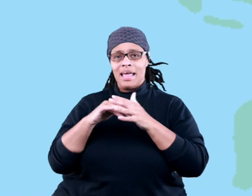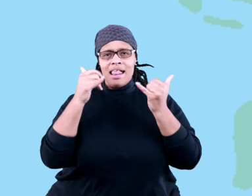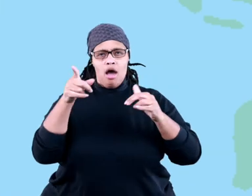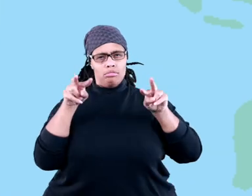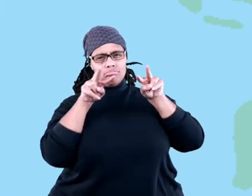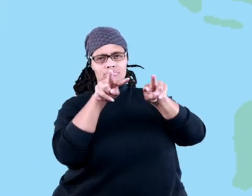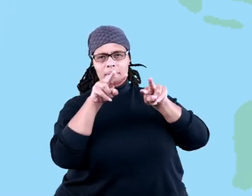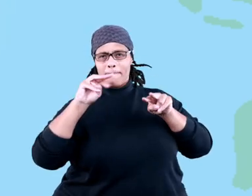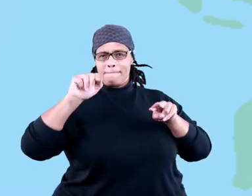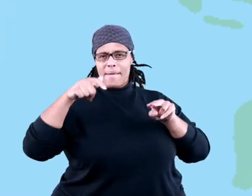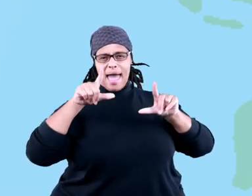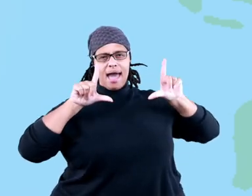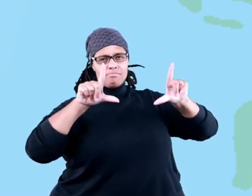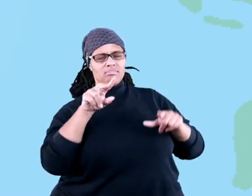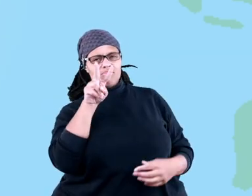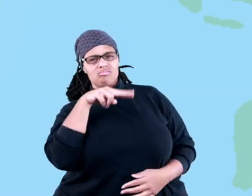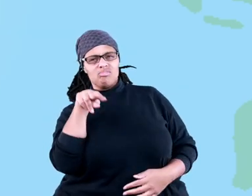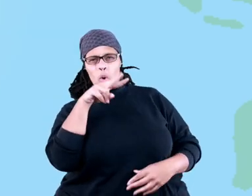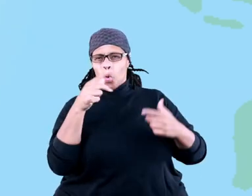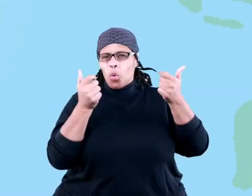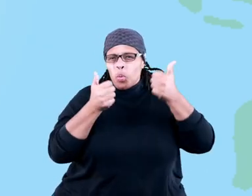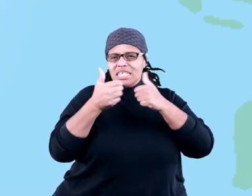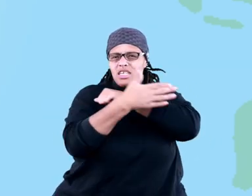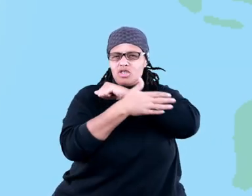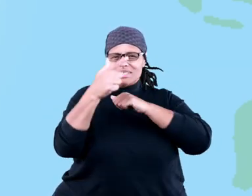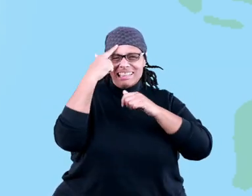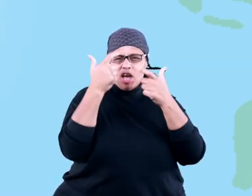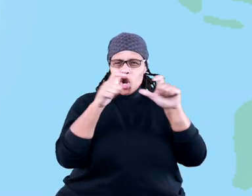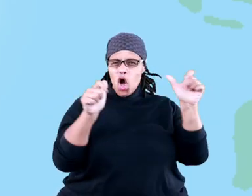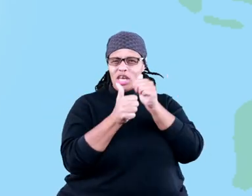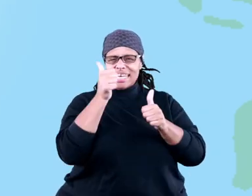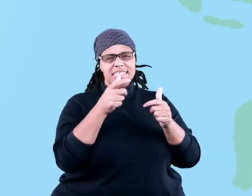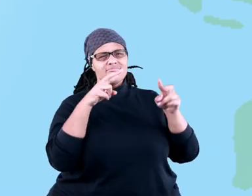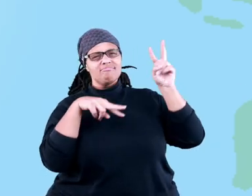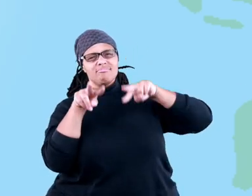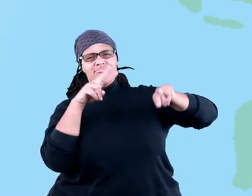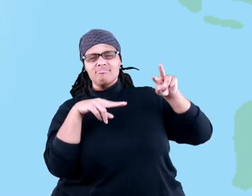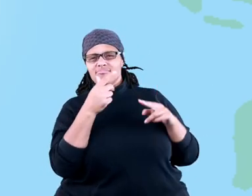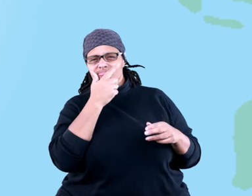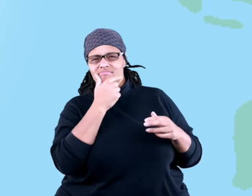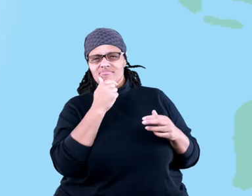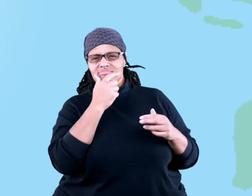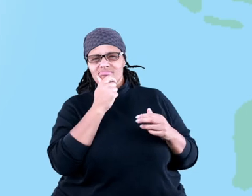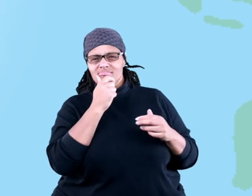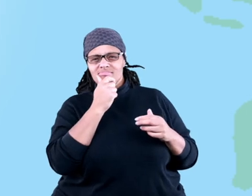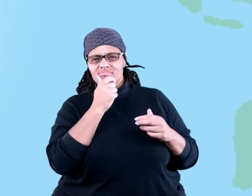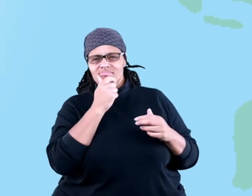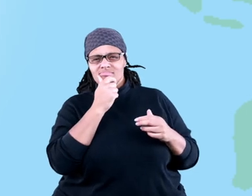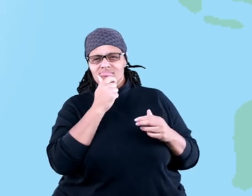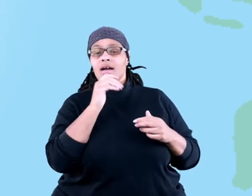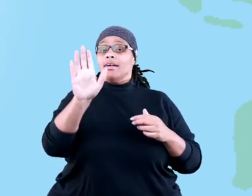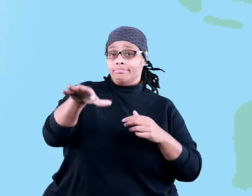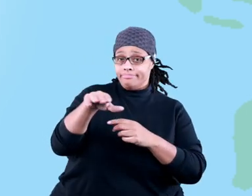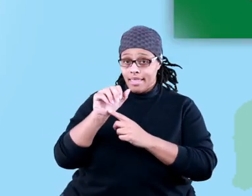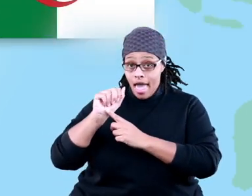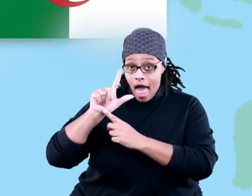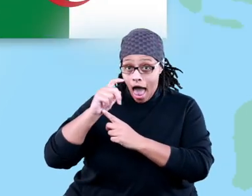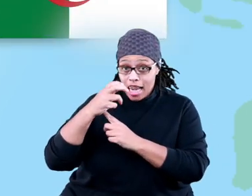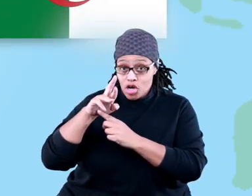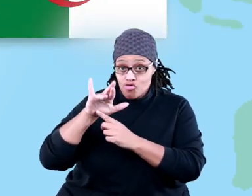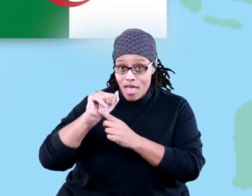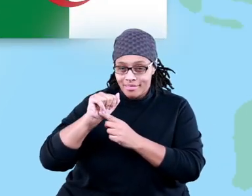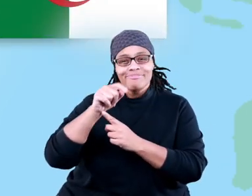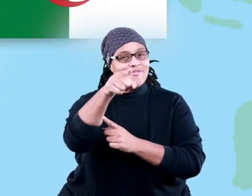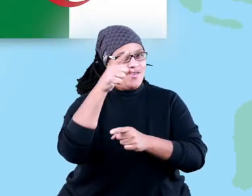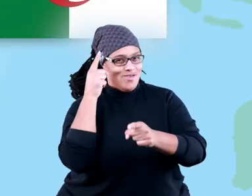Just by looking at this map, what country do you think is the largest? If you said